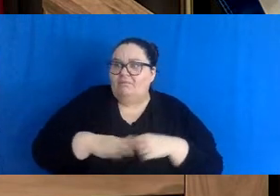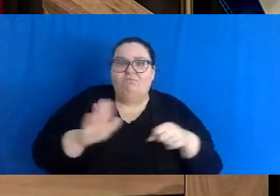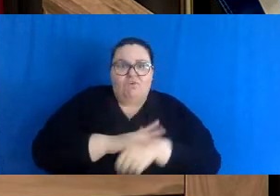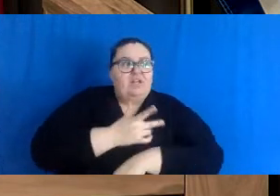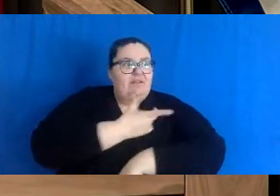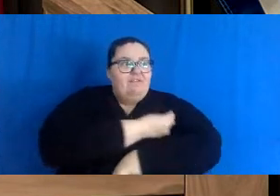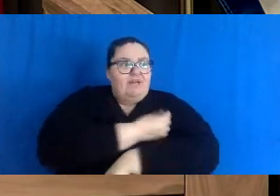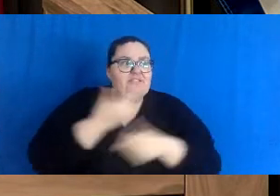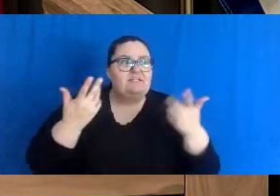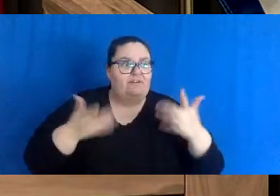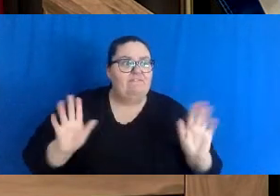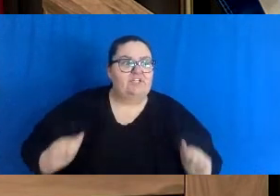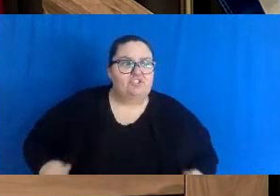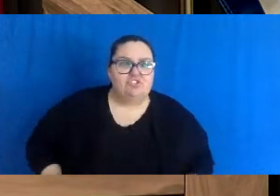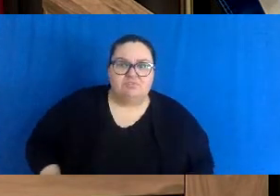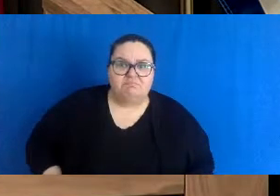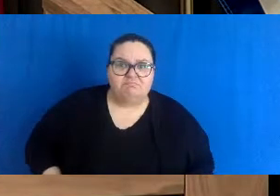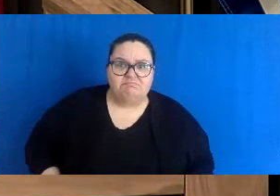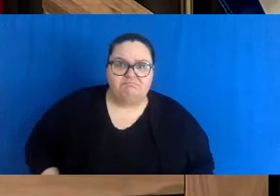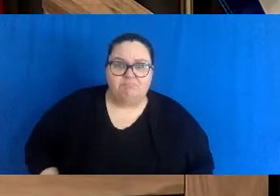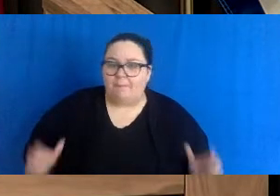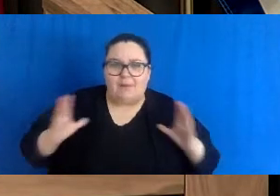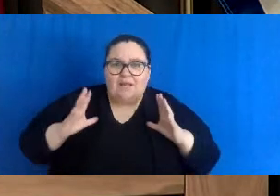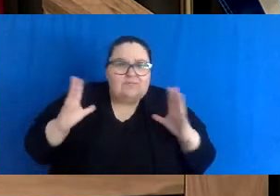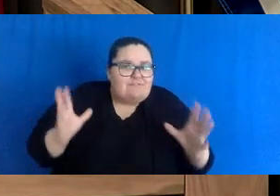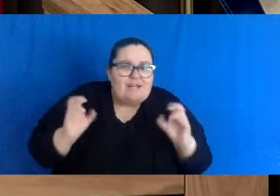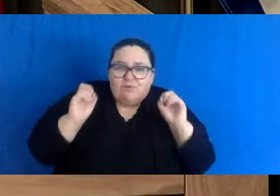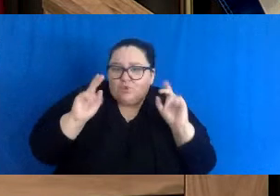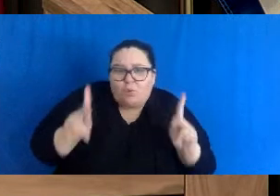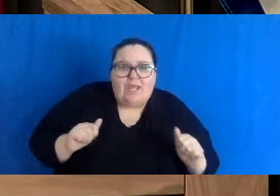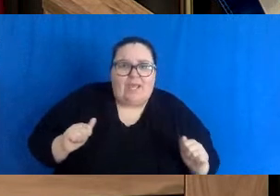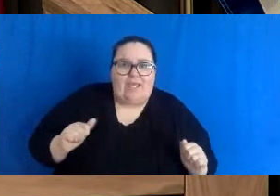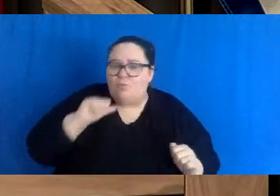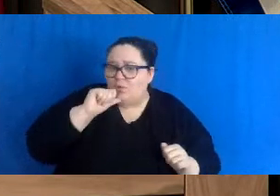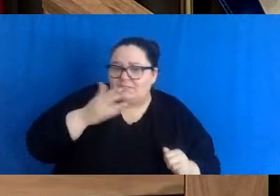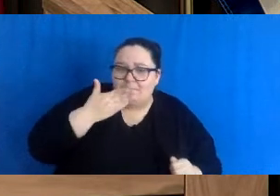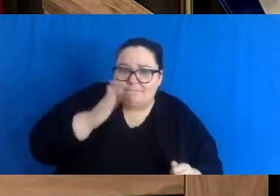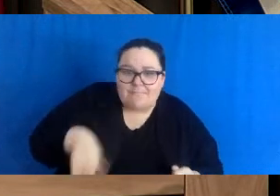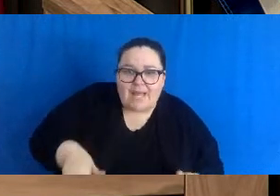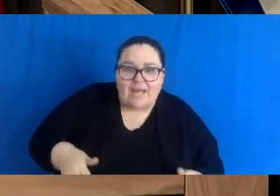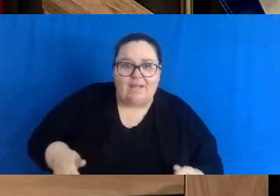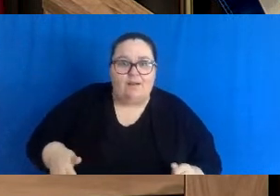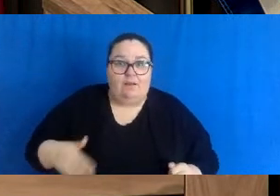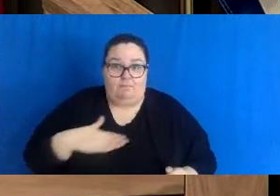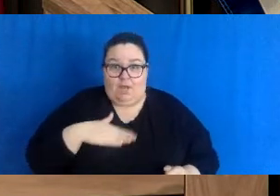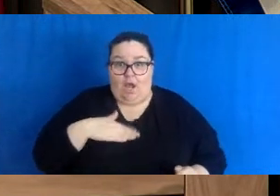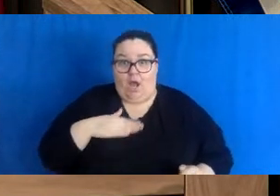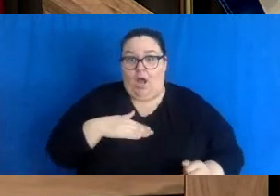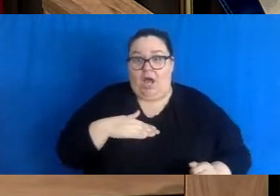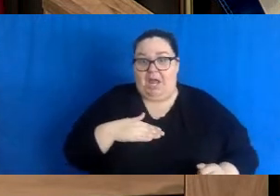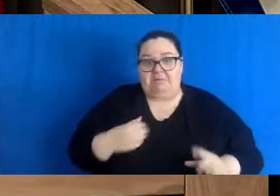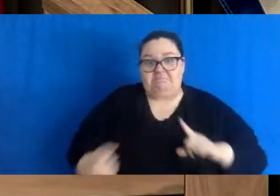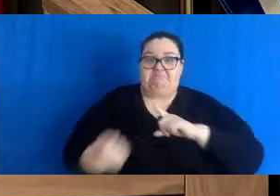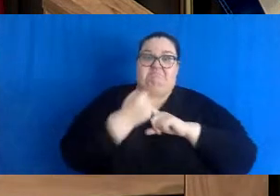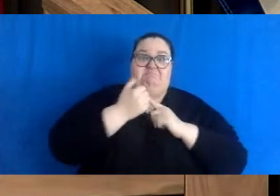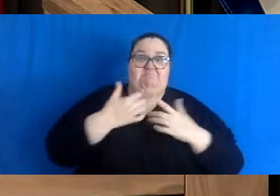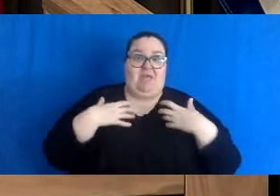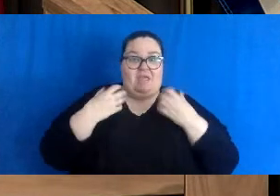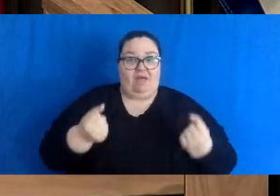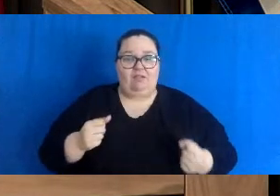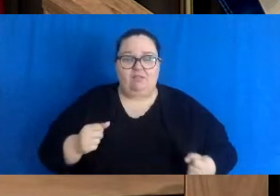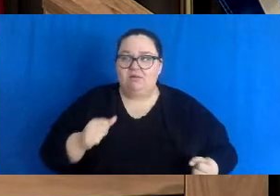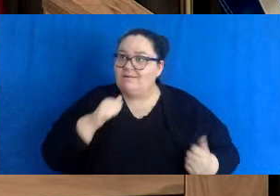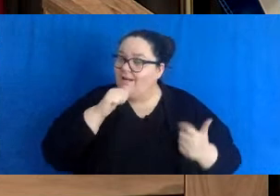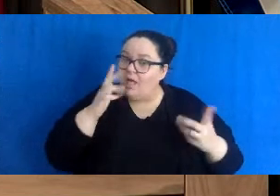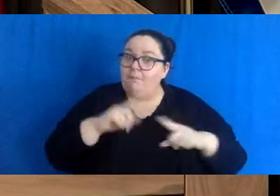because it has said this variant in my terms had very little health impact now that isn't for